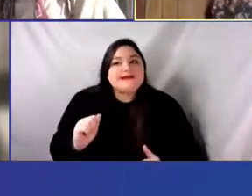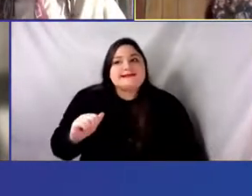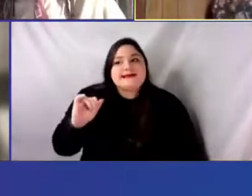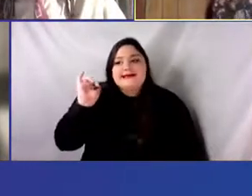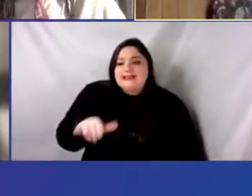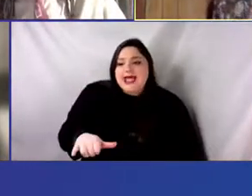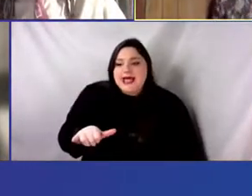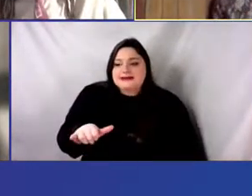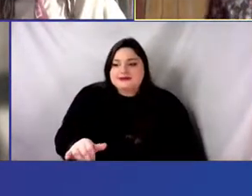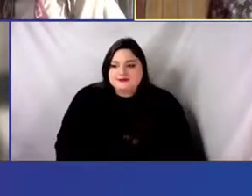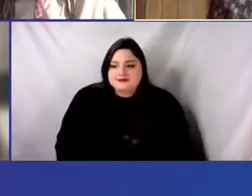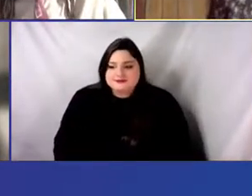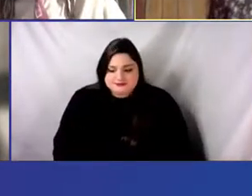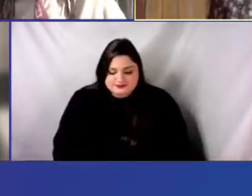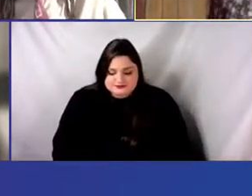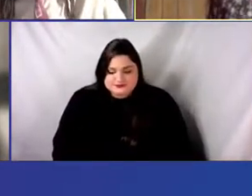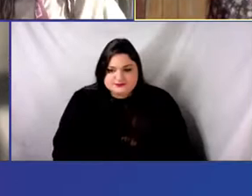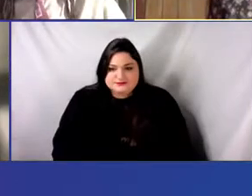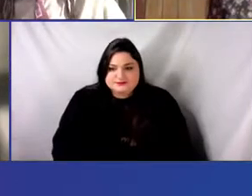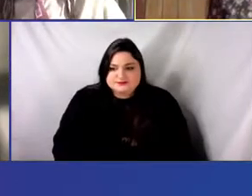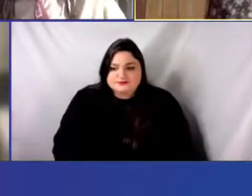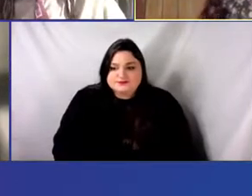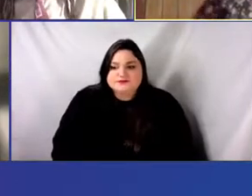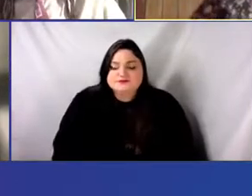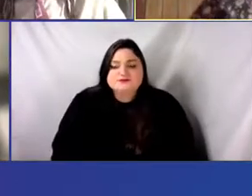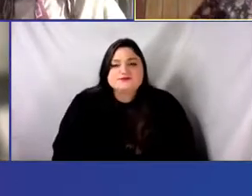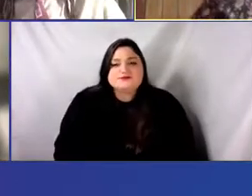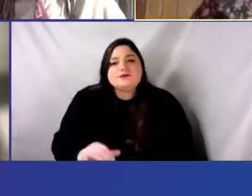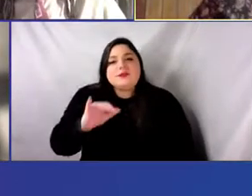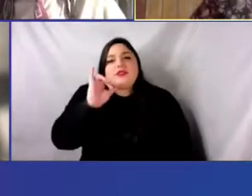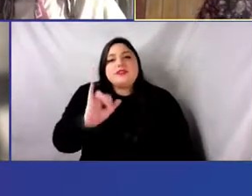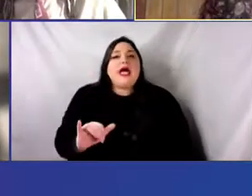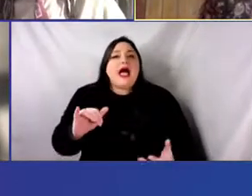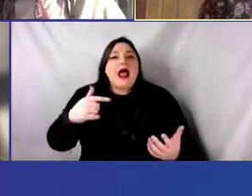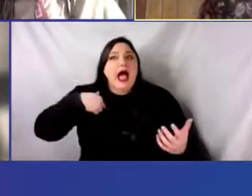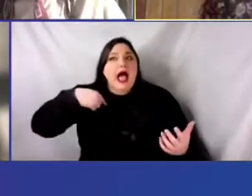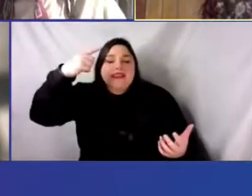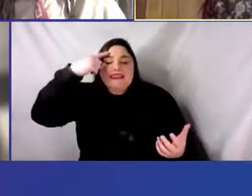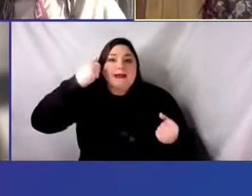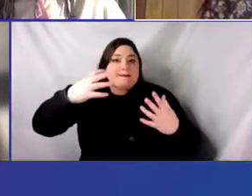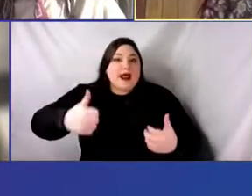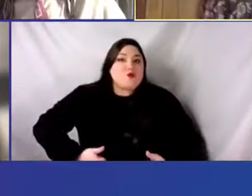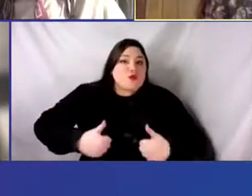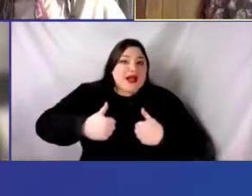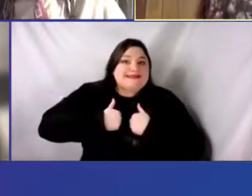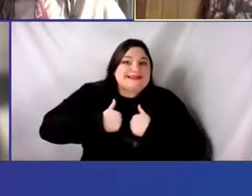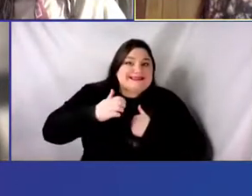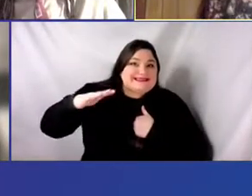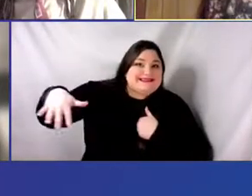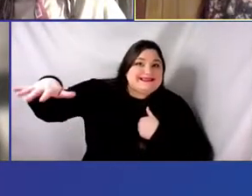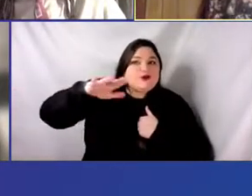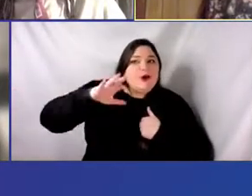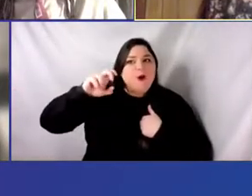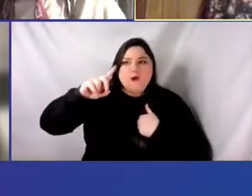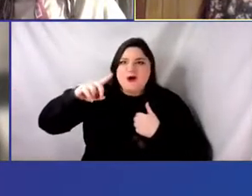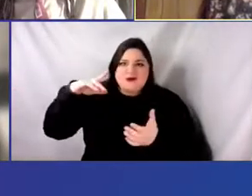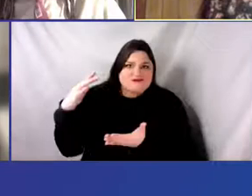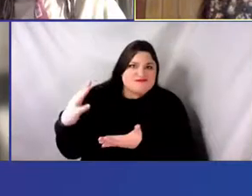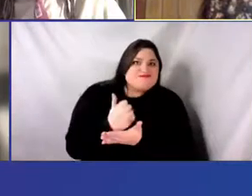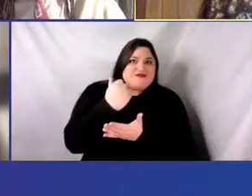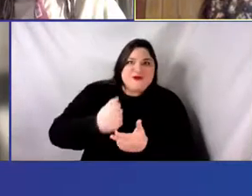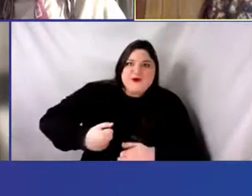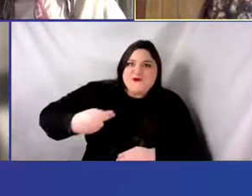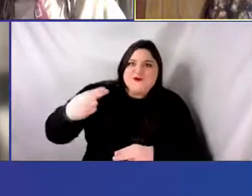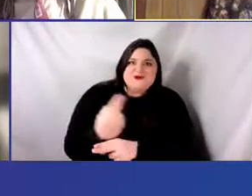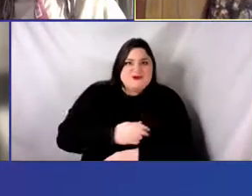residency places granting bodies would eat that, eat that nonsense up. Um, and